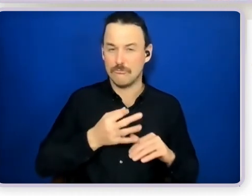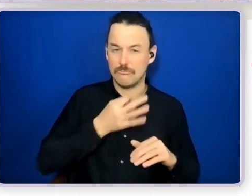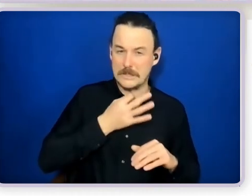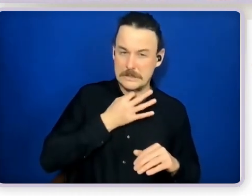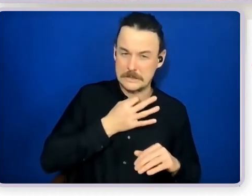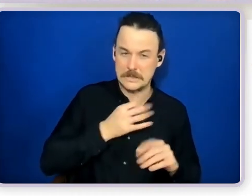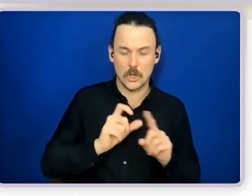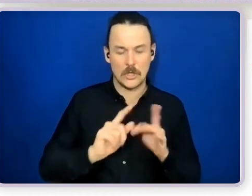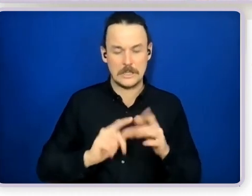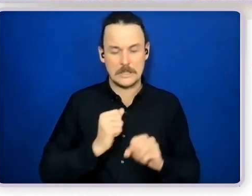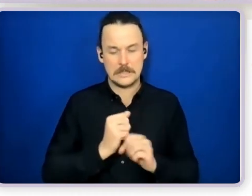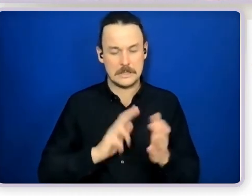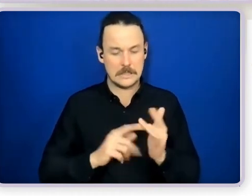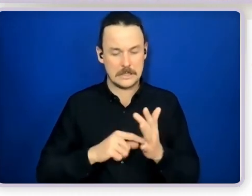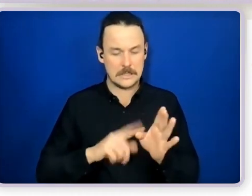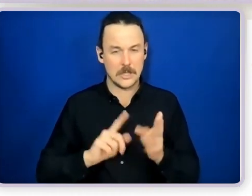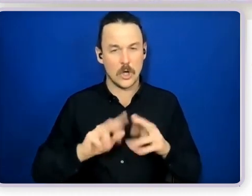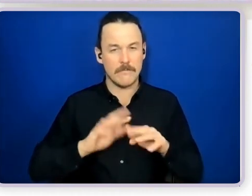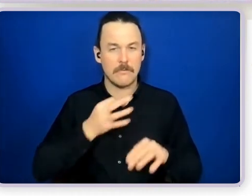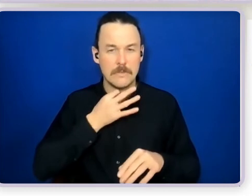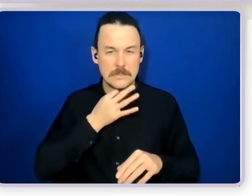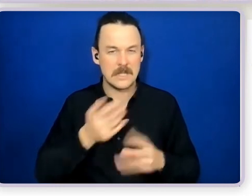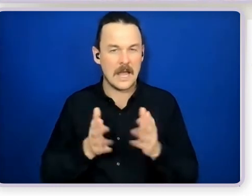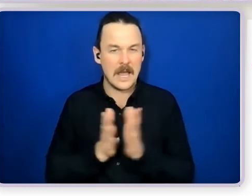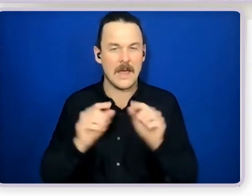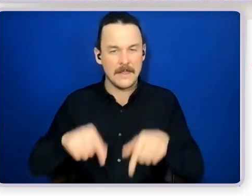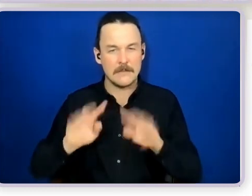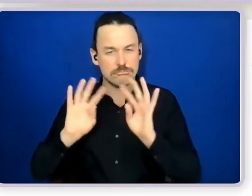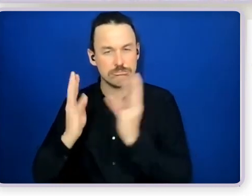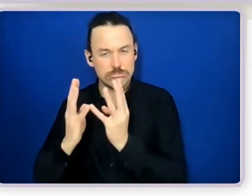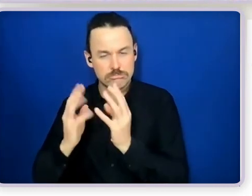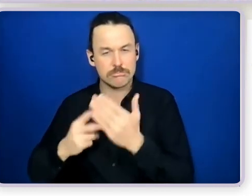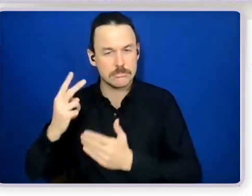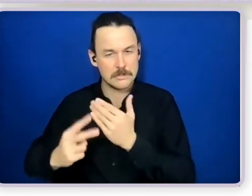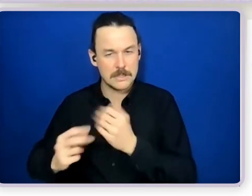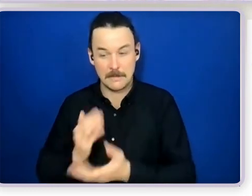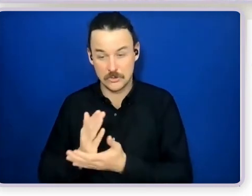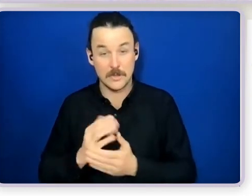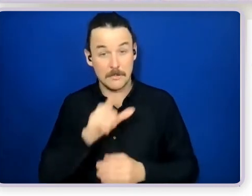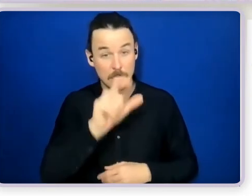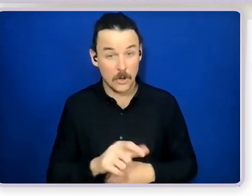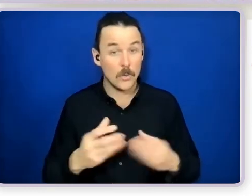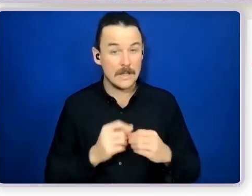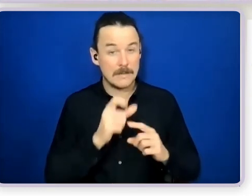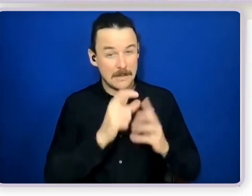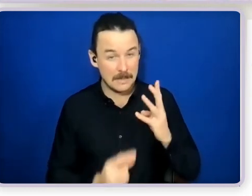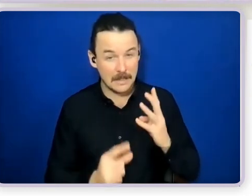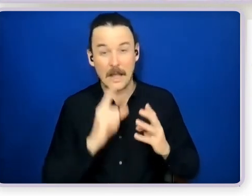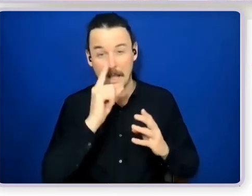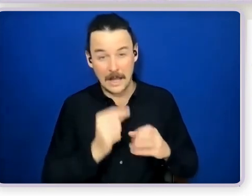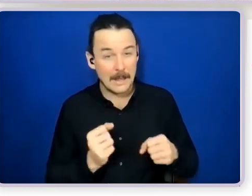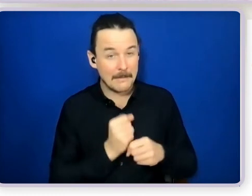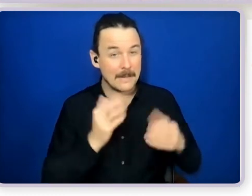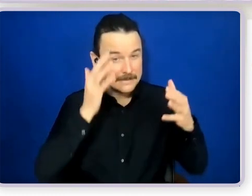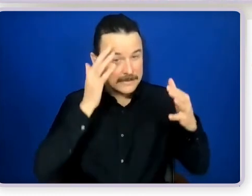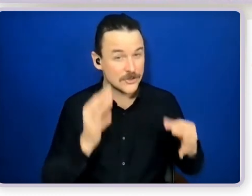of the poor program make sure that the person with disability still has the choice to make decisions that other people in their lives want to stop them